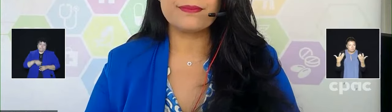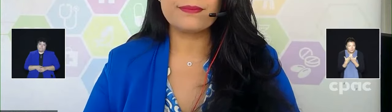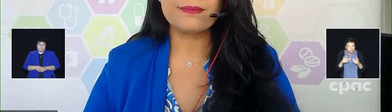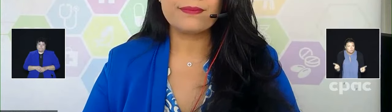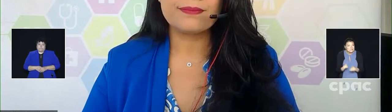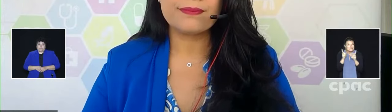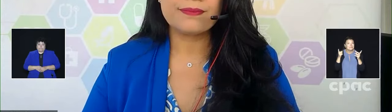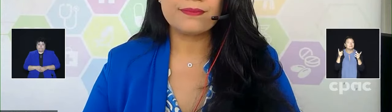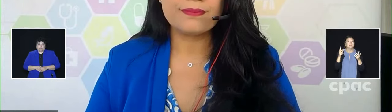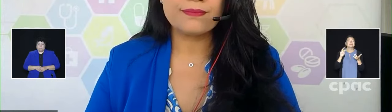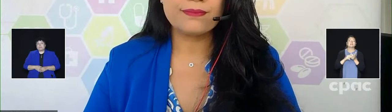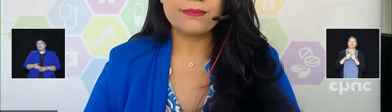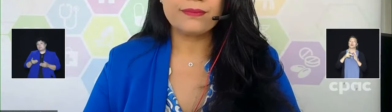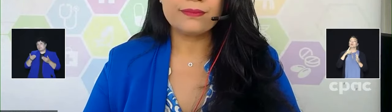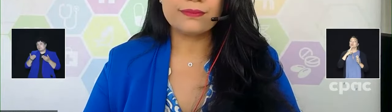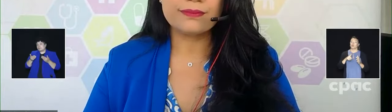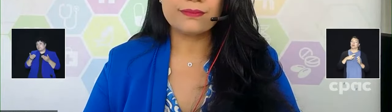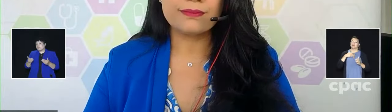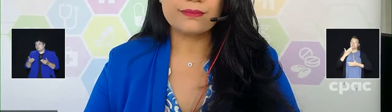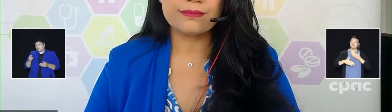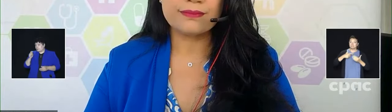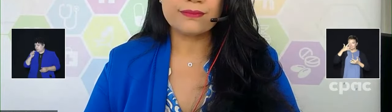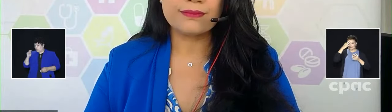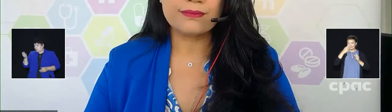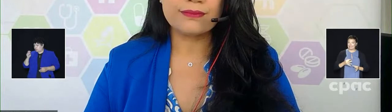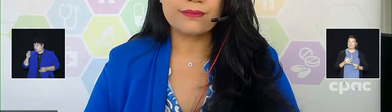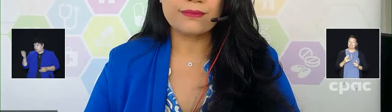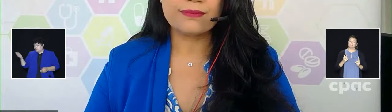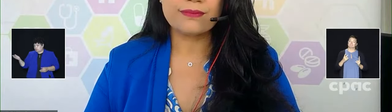going to continue with Olivier Ferron-Boissé of TVA.